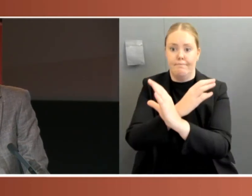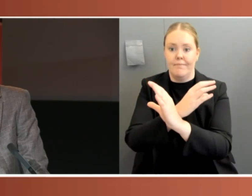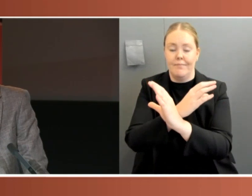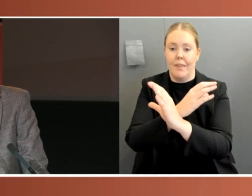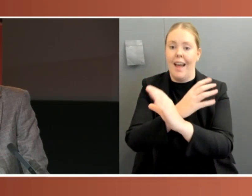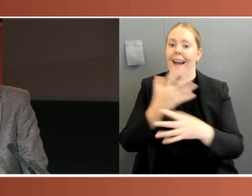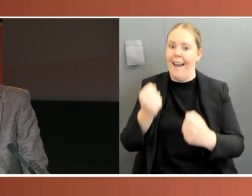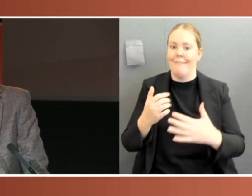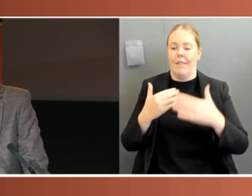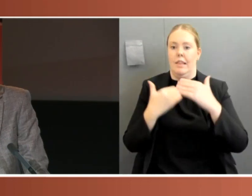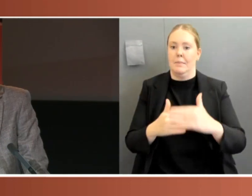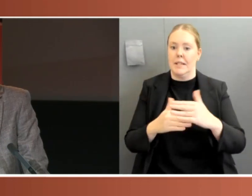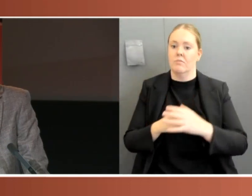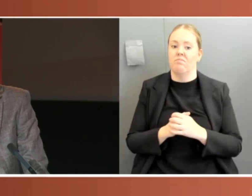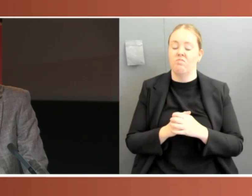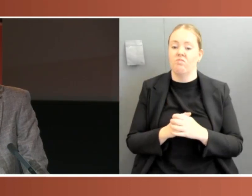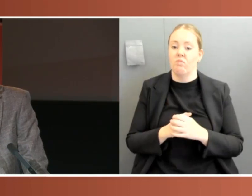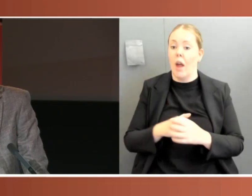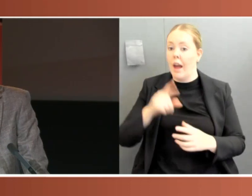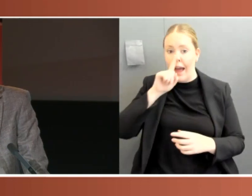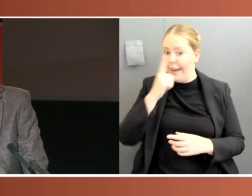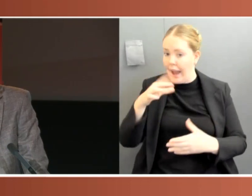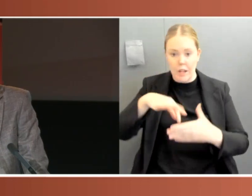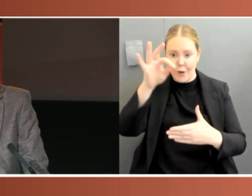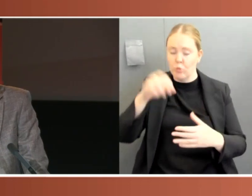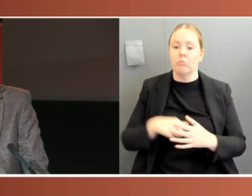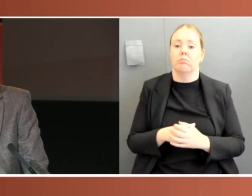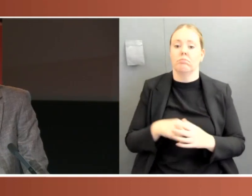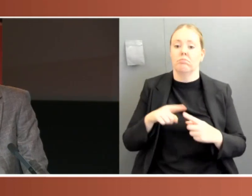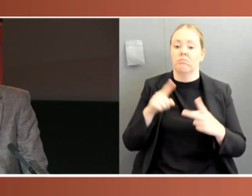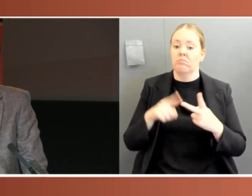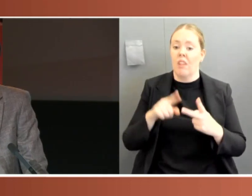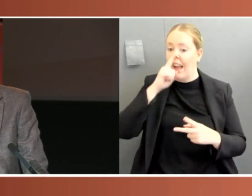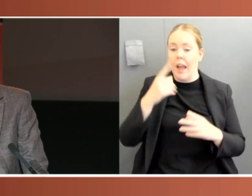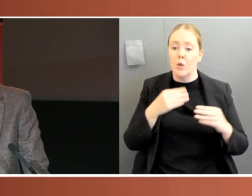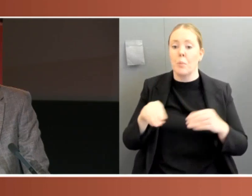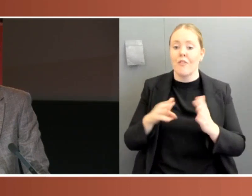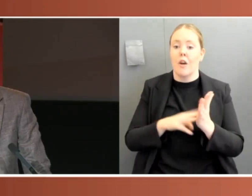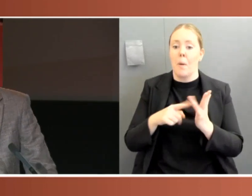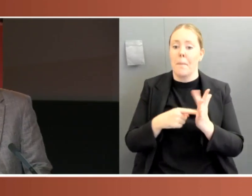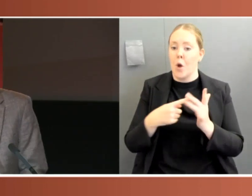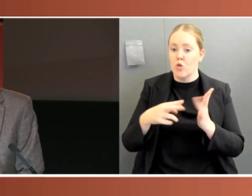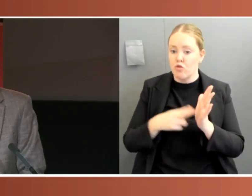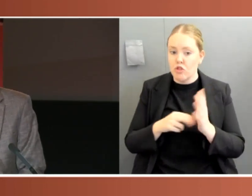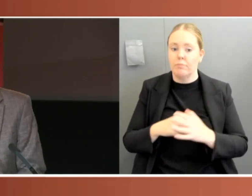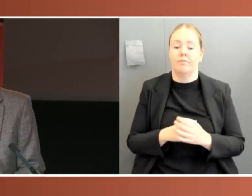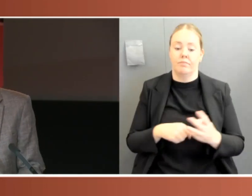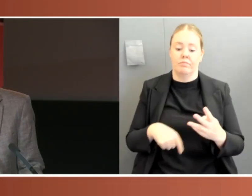to be part of a quorum. They could not move motions or propose or support a proposal to discuss a matter of public importance or call the division.